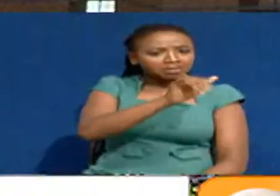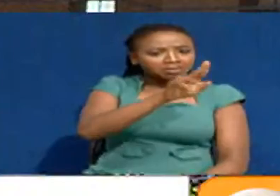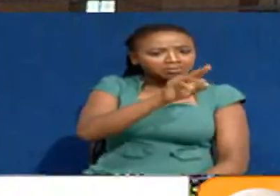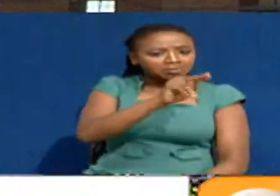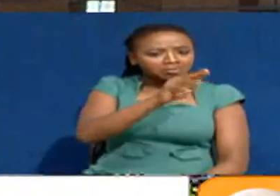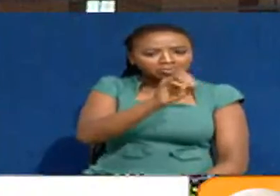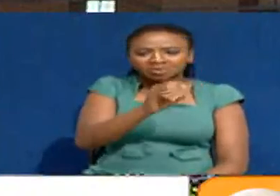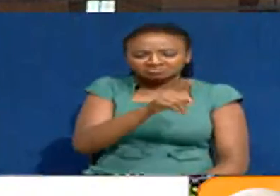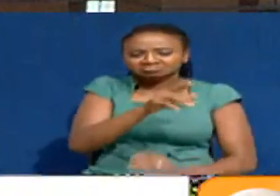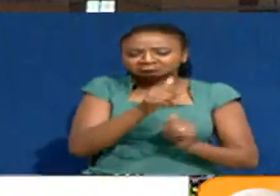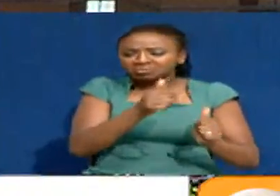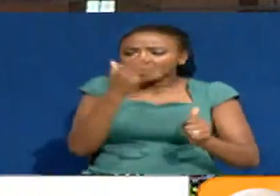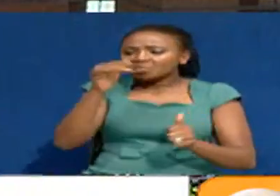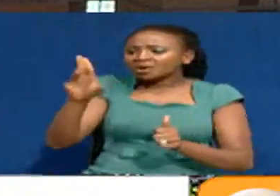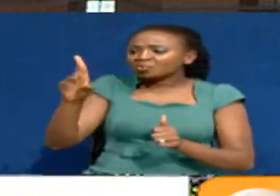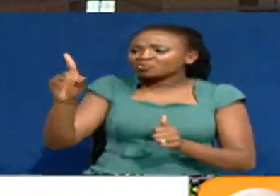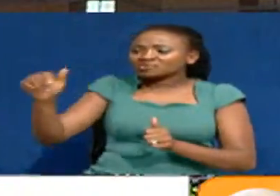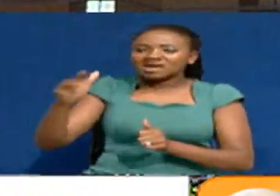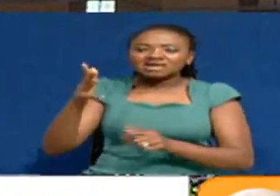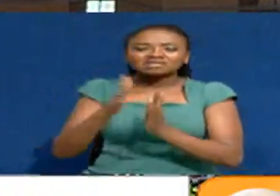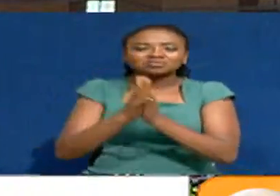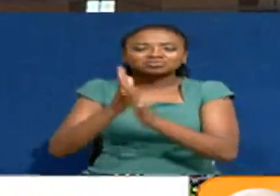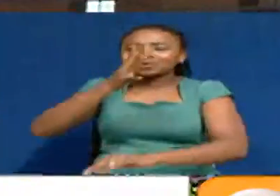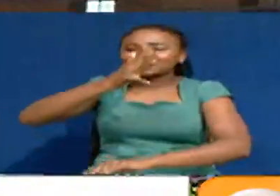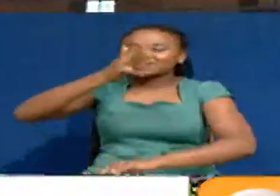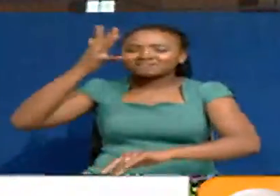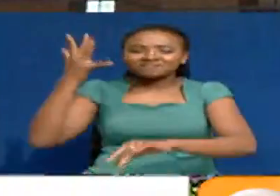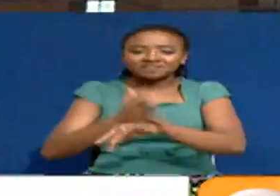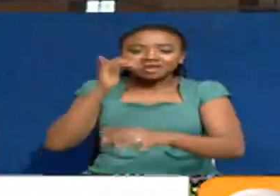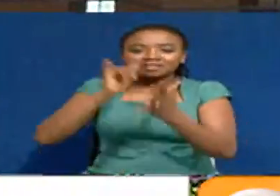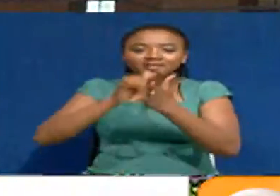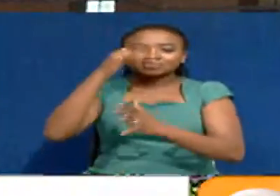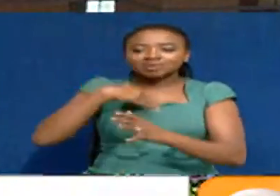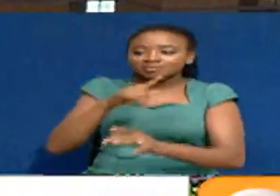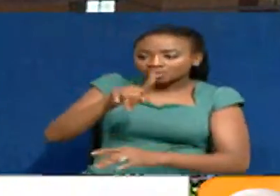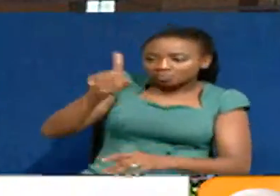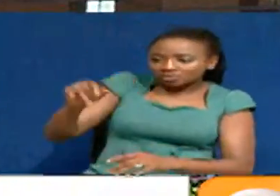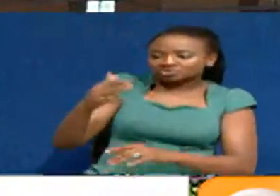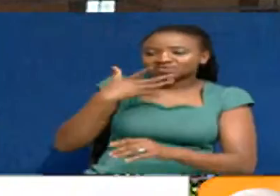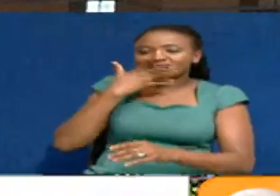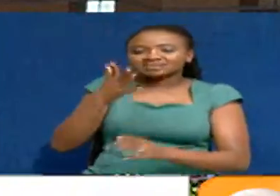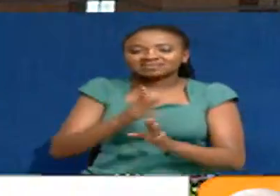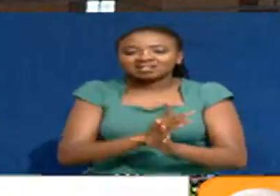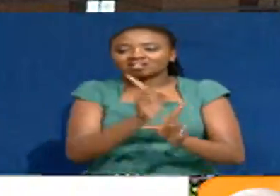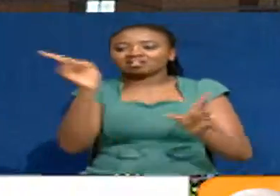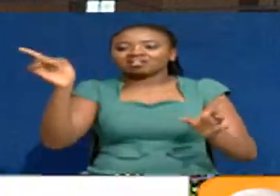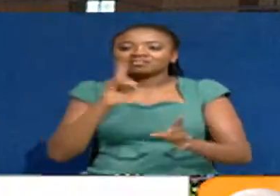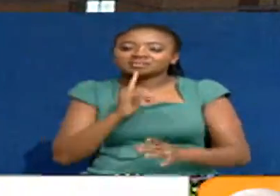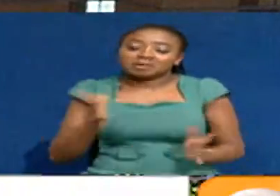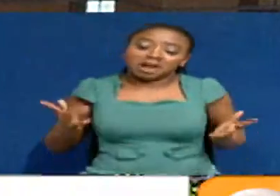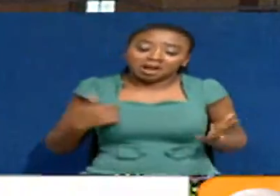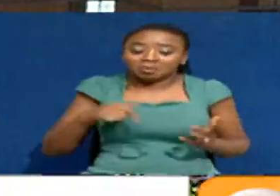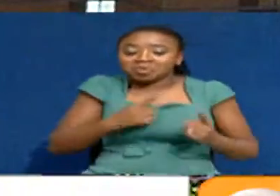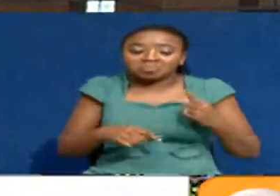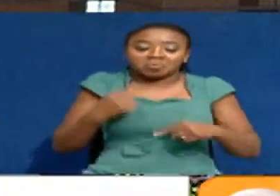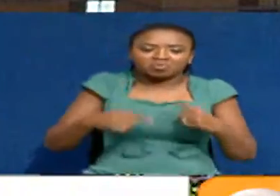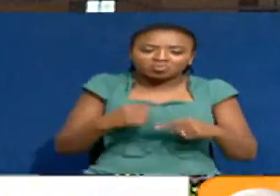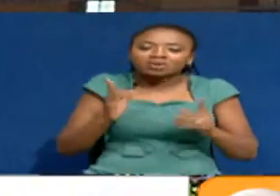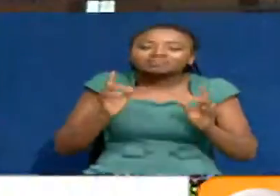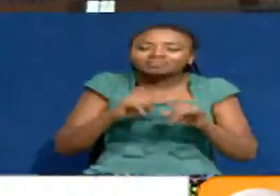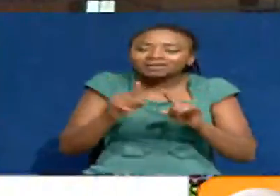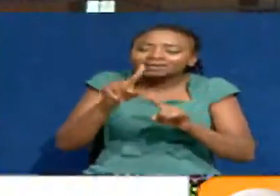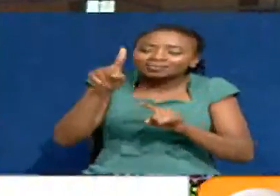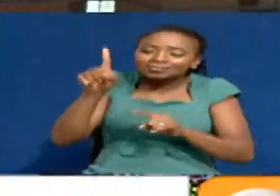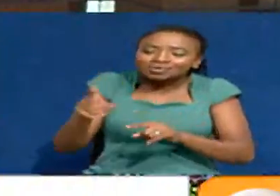That is why they can't answer basic questions other than saying we won in Kiamba. So lots of